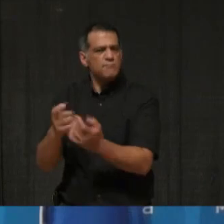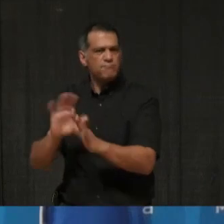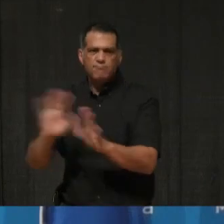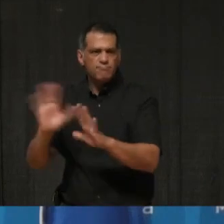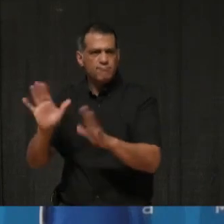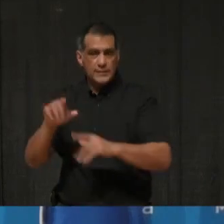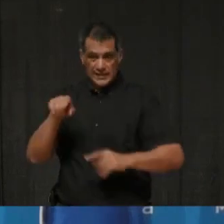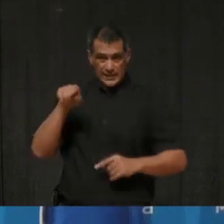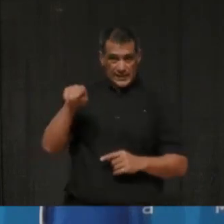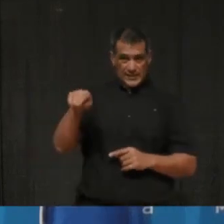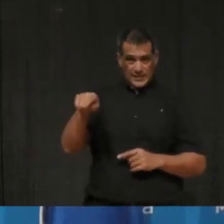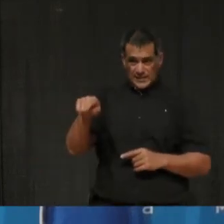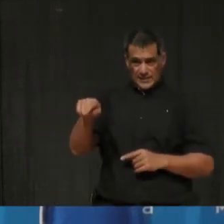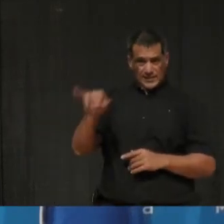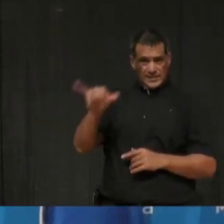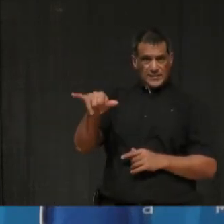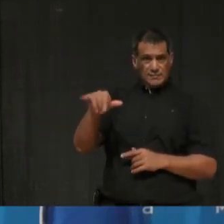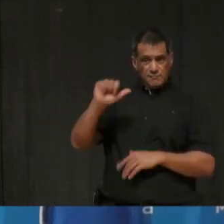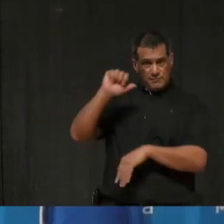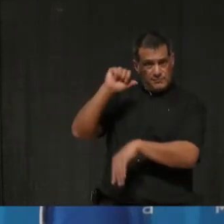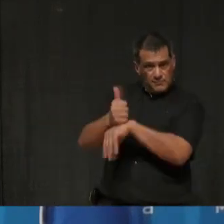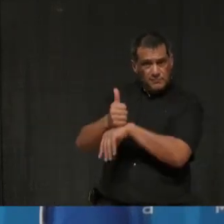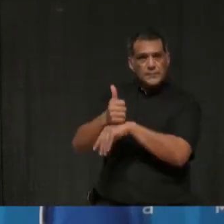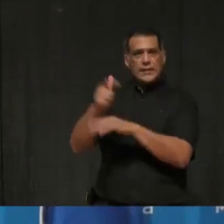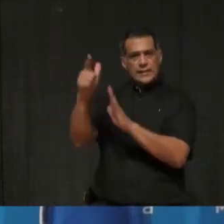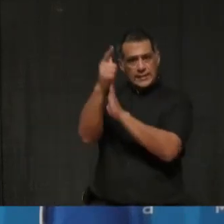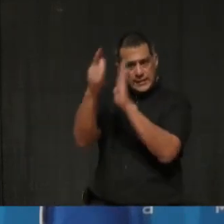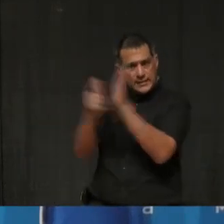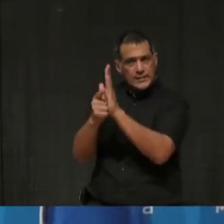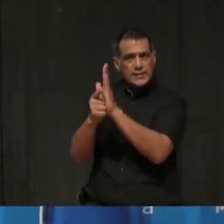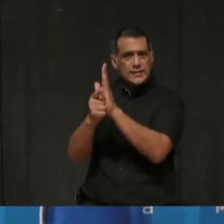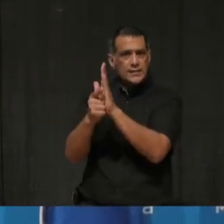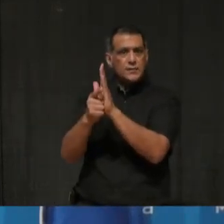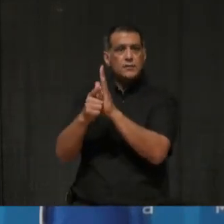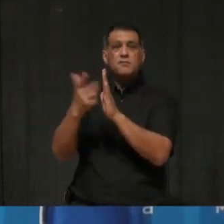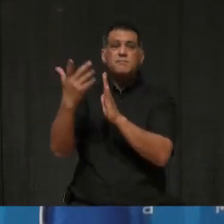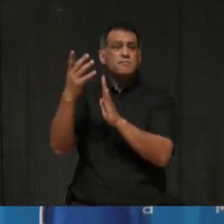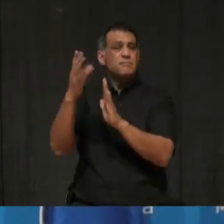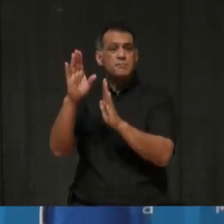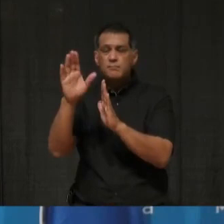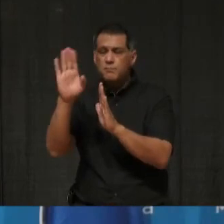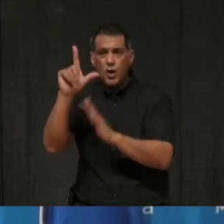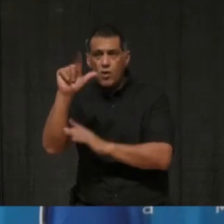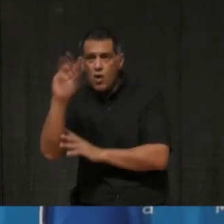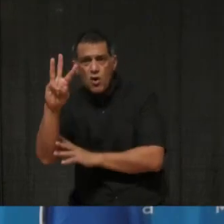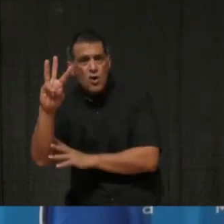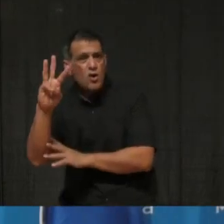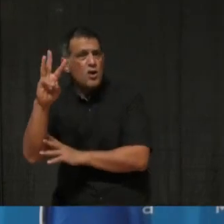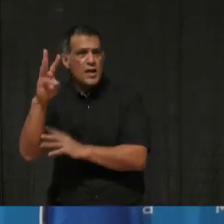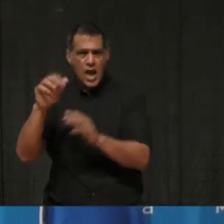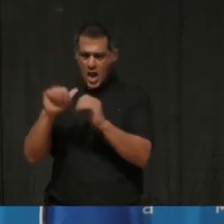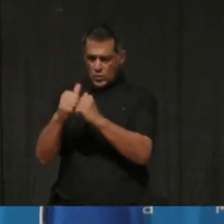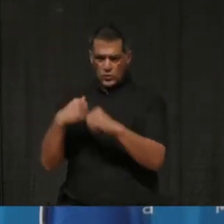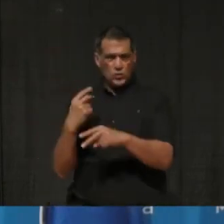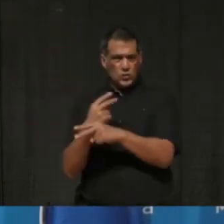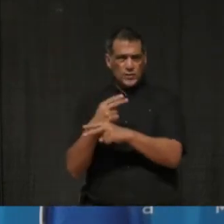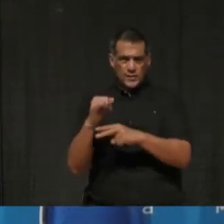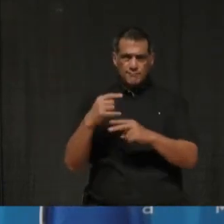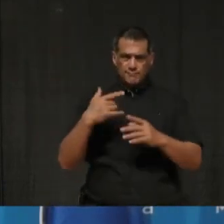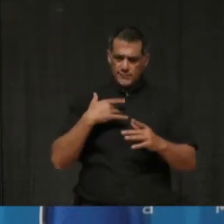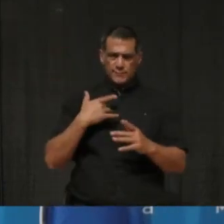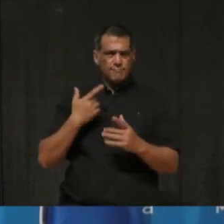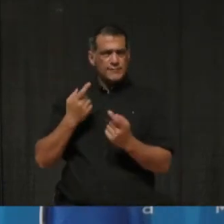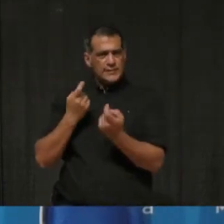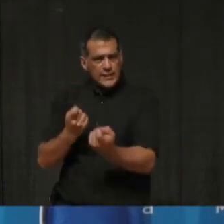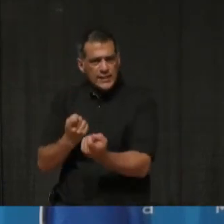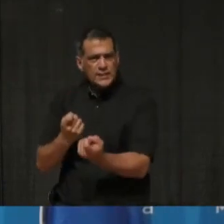um, a law or by-law that will require anyone using a city toboggan hill or a city, um, outdoor ice rink to wear a mask the